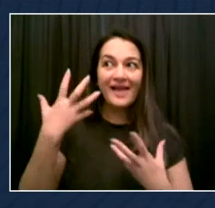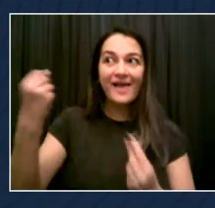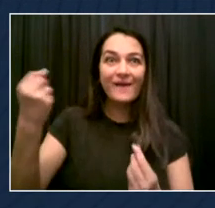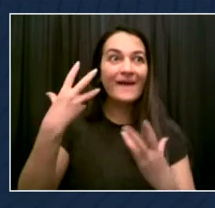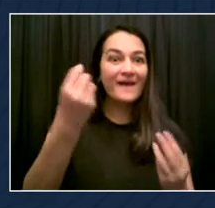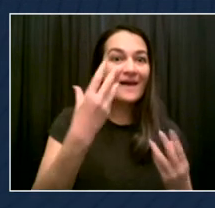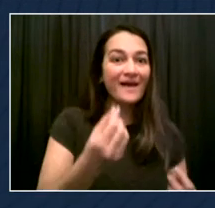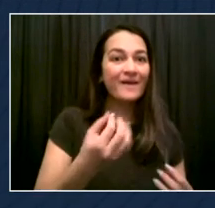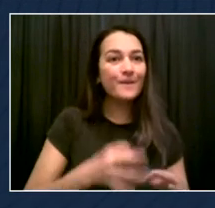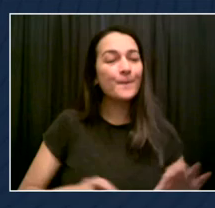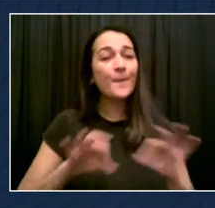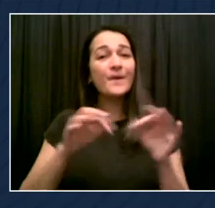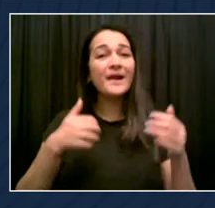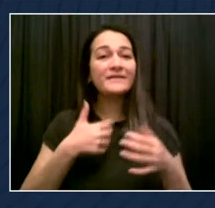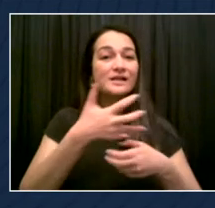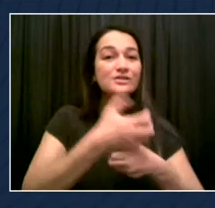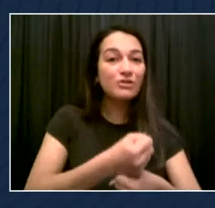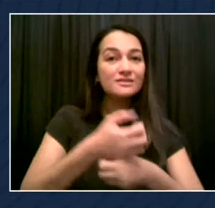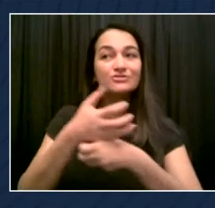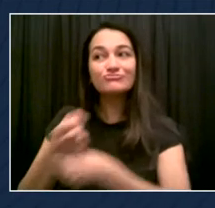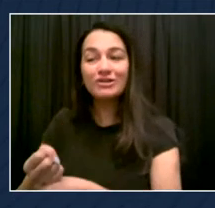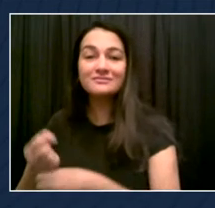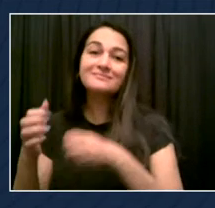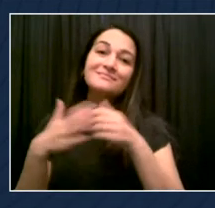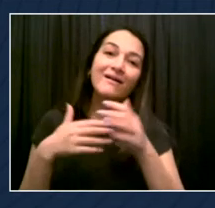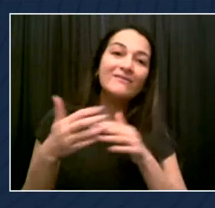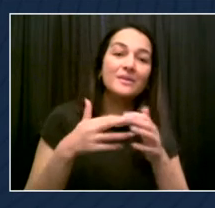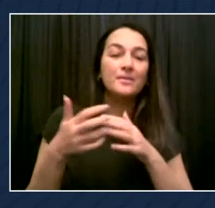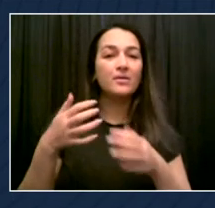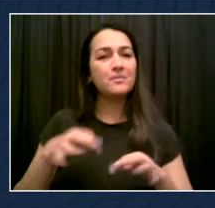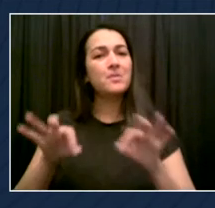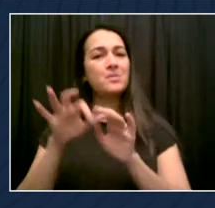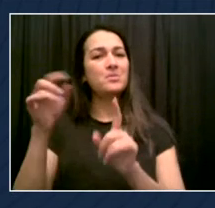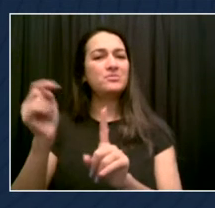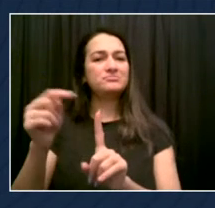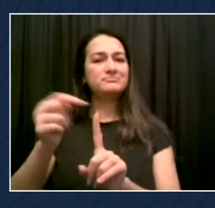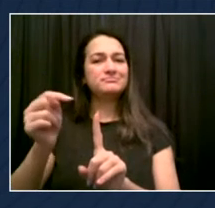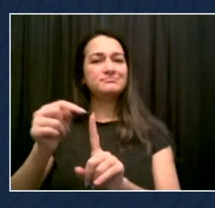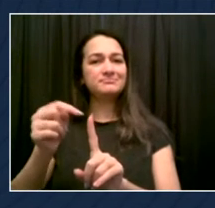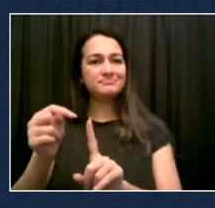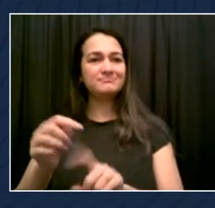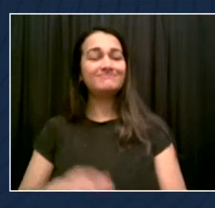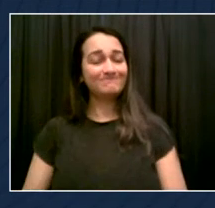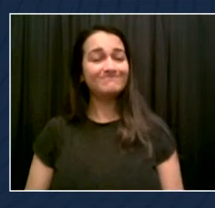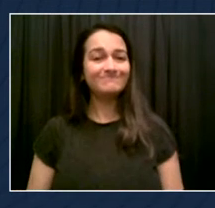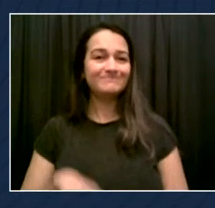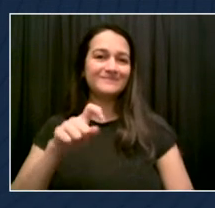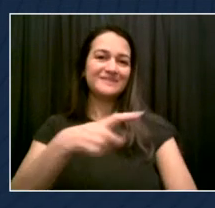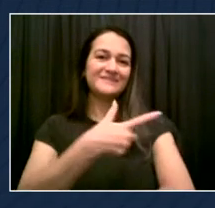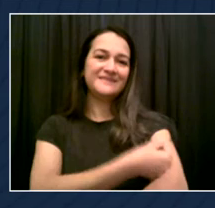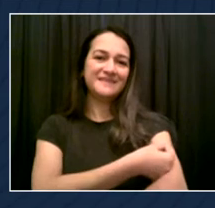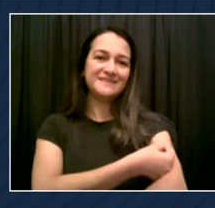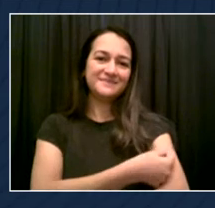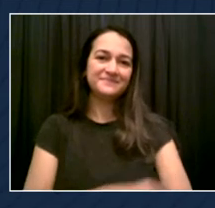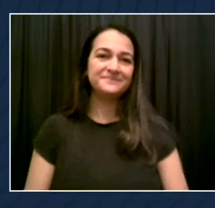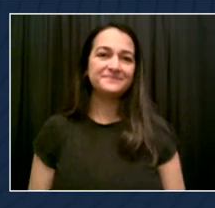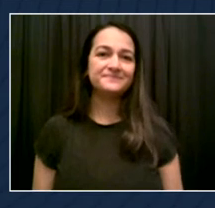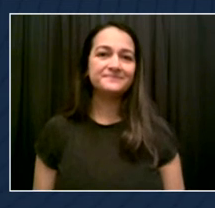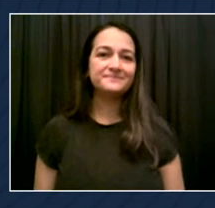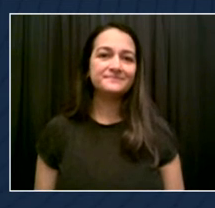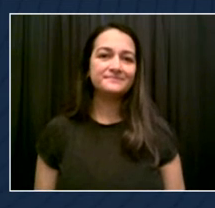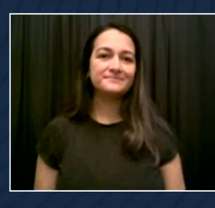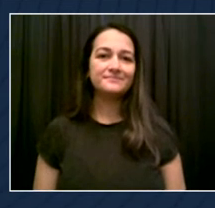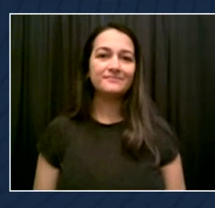all of the people who are really doing the dying in here. This is not a theoretical